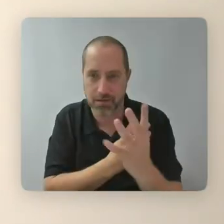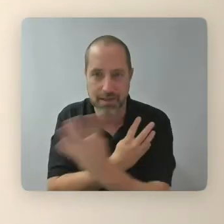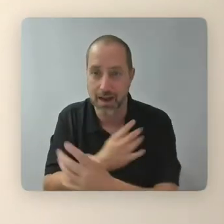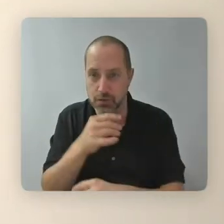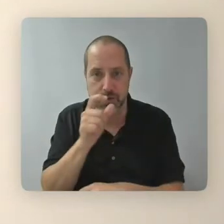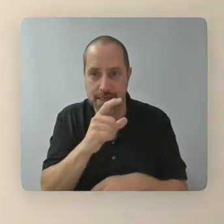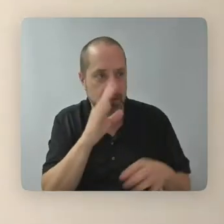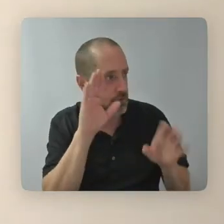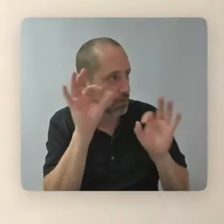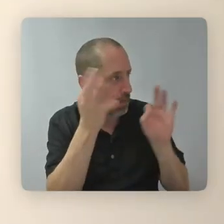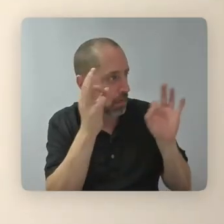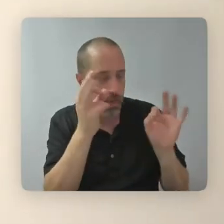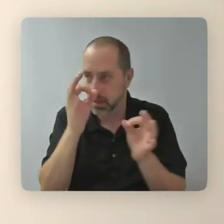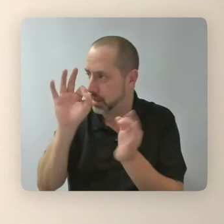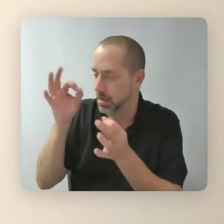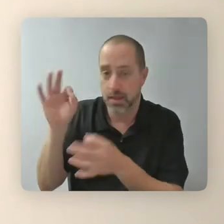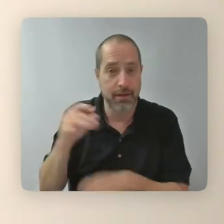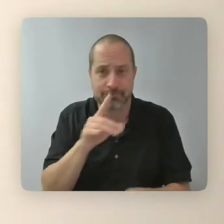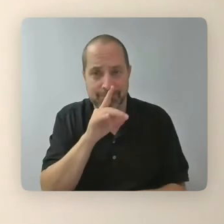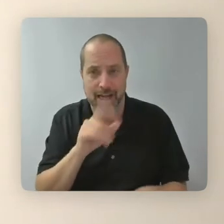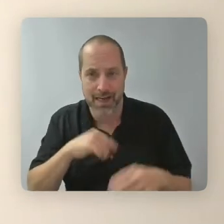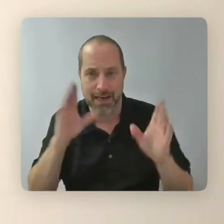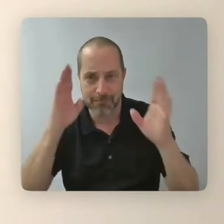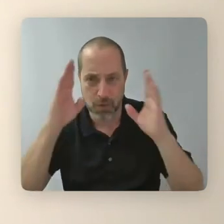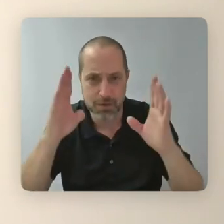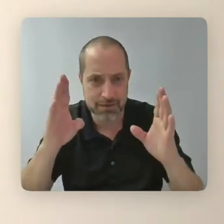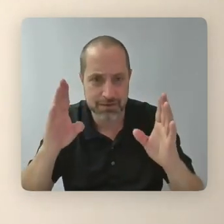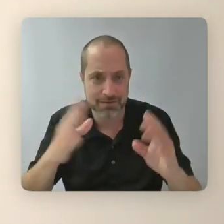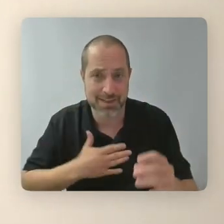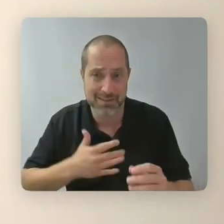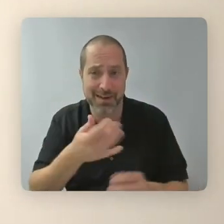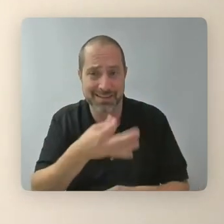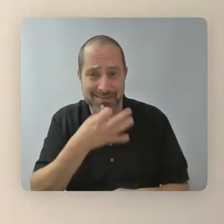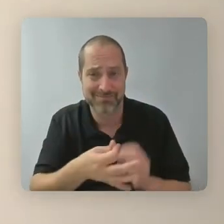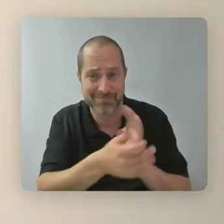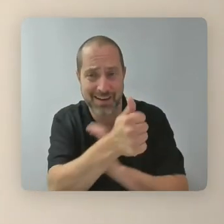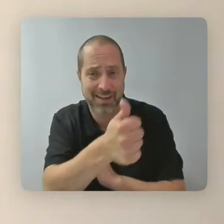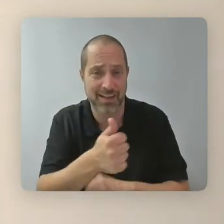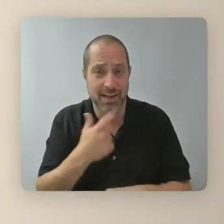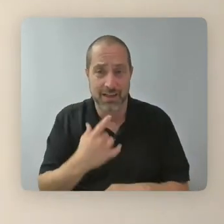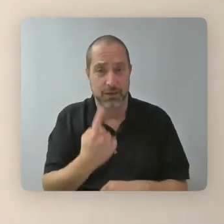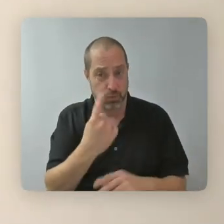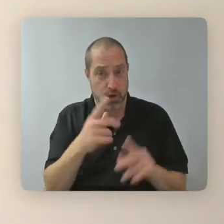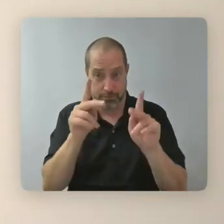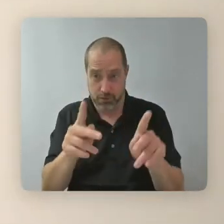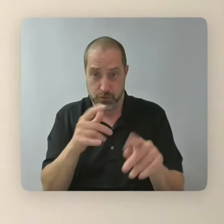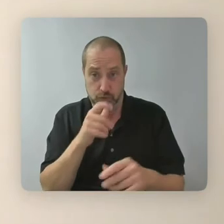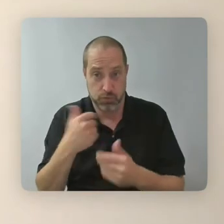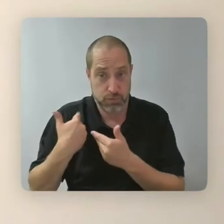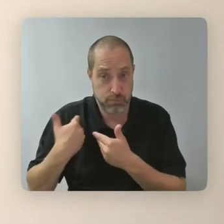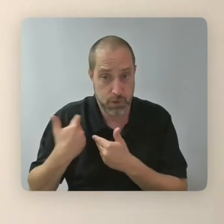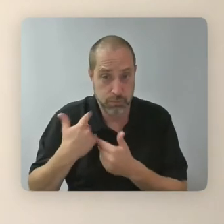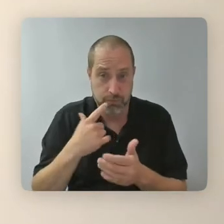focusing on. There's only one person that's responsible for, for what the actors are going to be doing in front of the